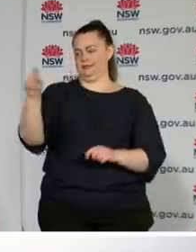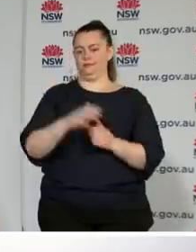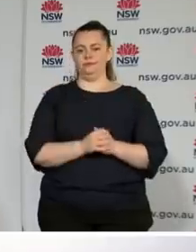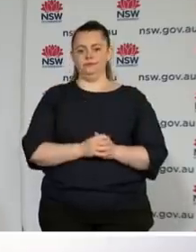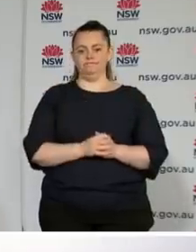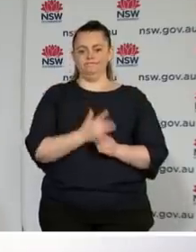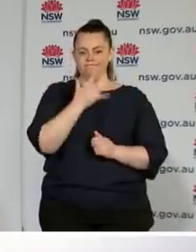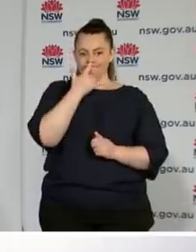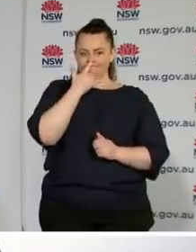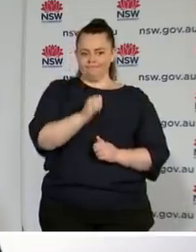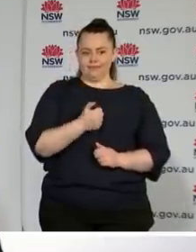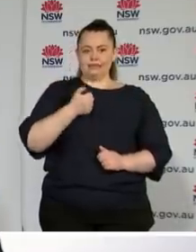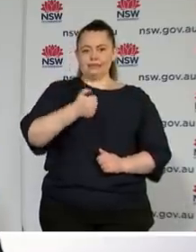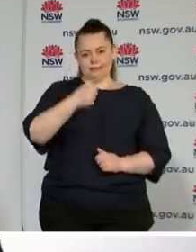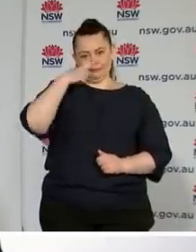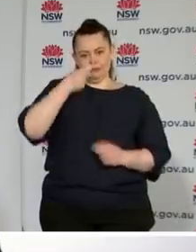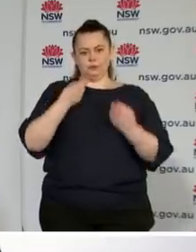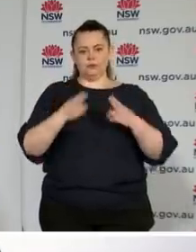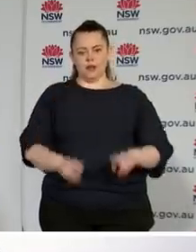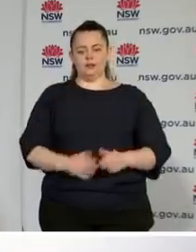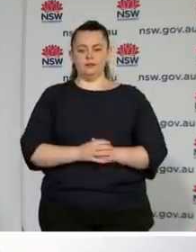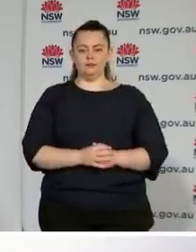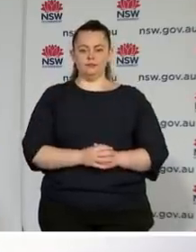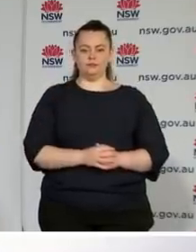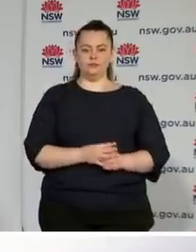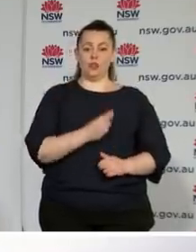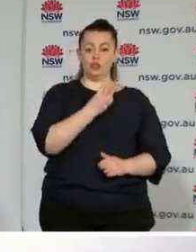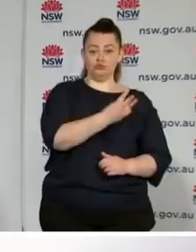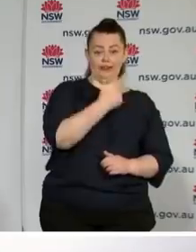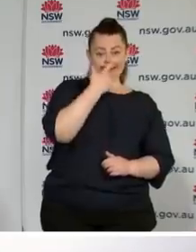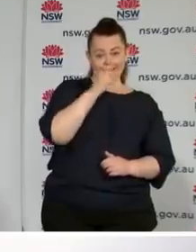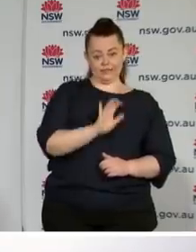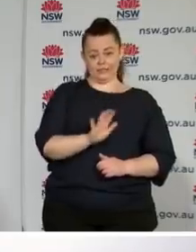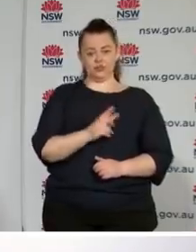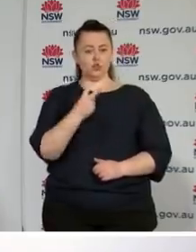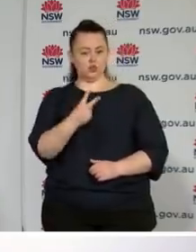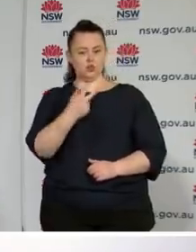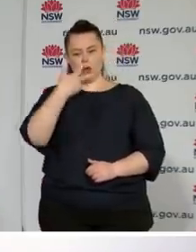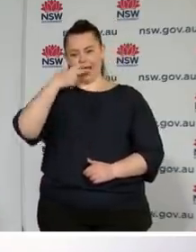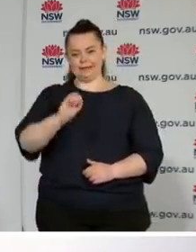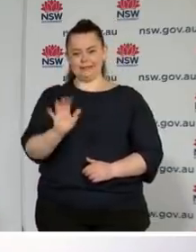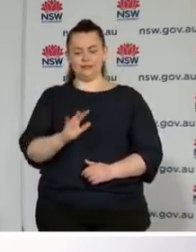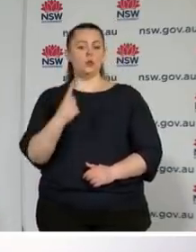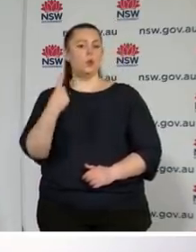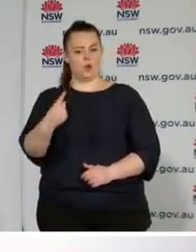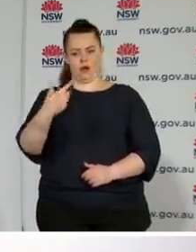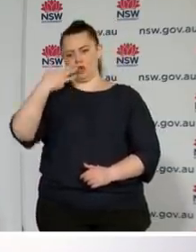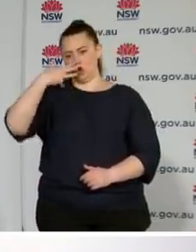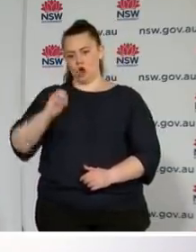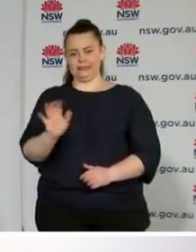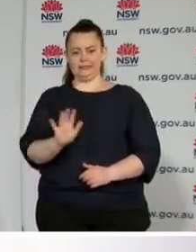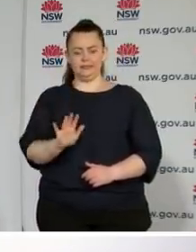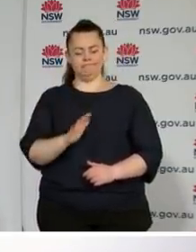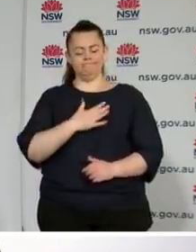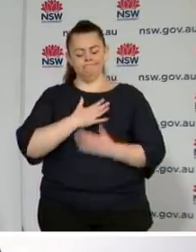two women. Three people were in their 70s, two were in their 80s and one person is in their 90s and can I pass on my condolences to their loved